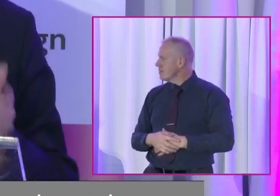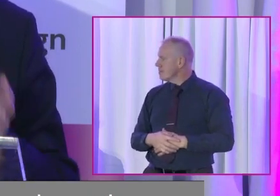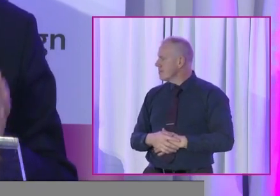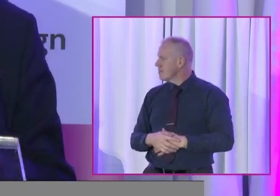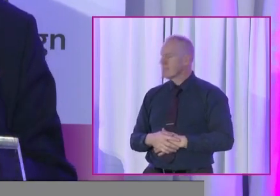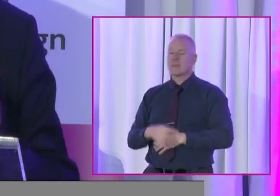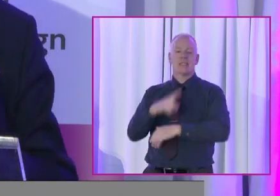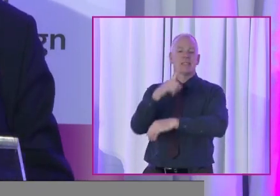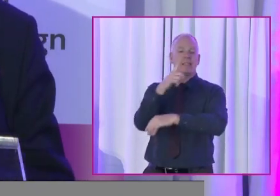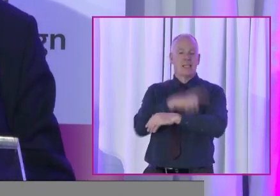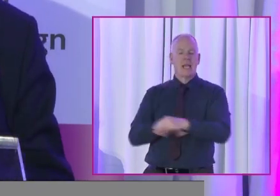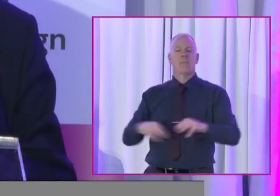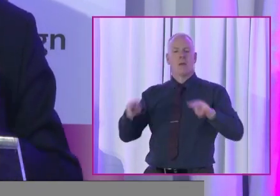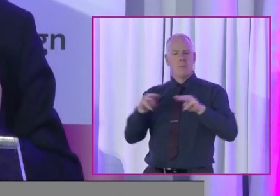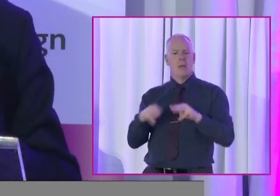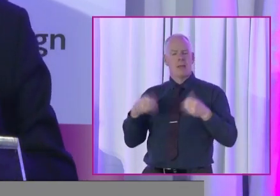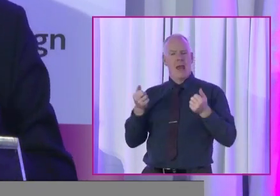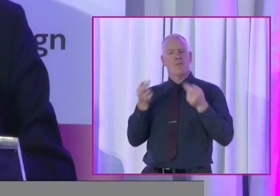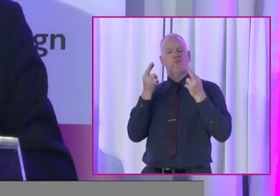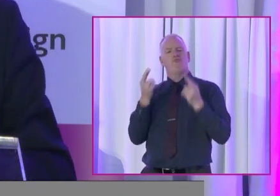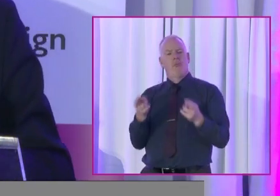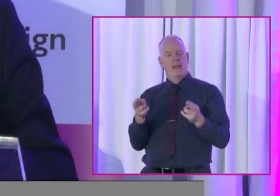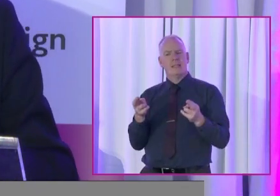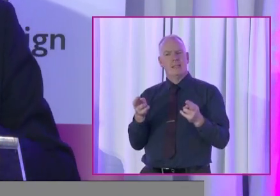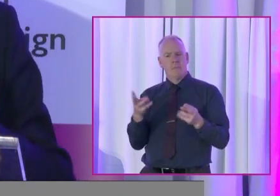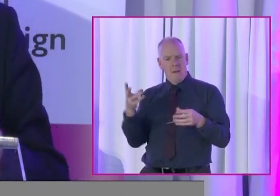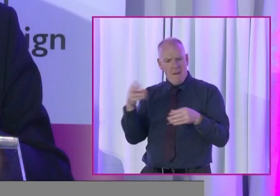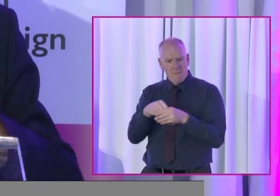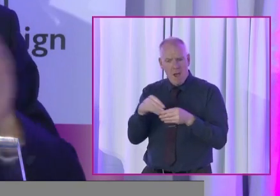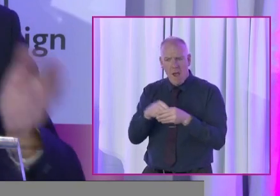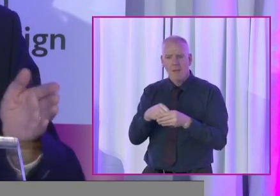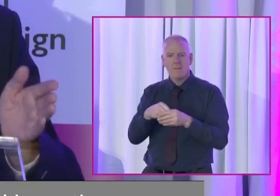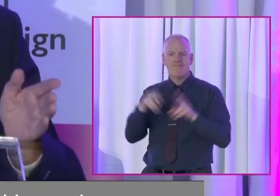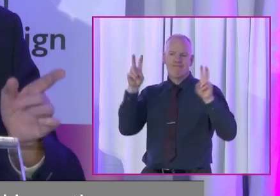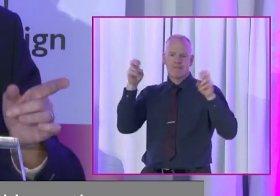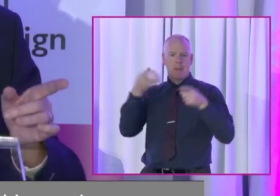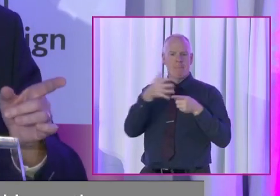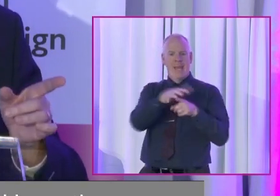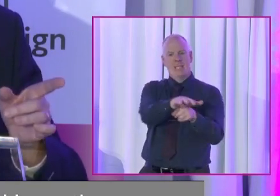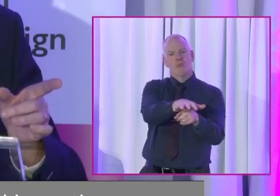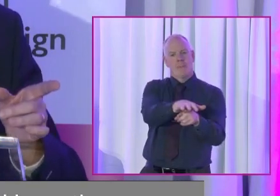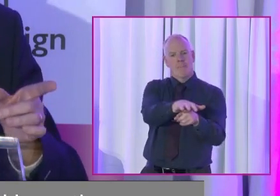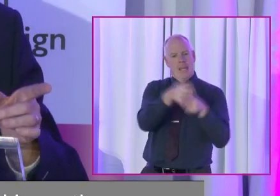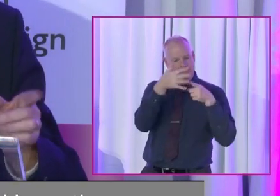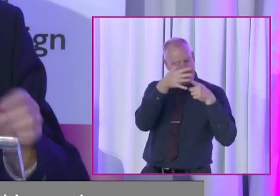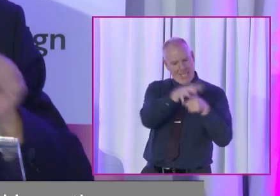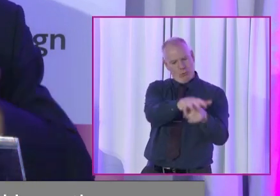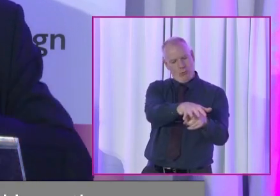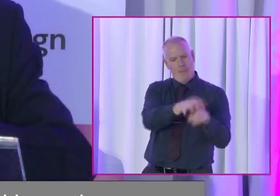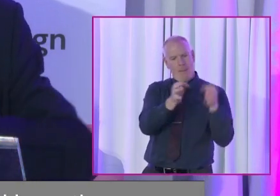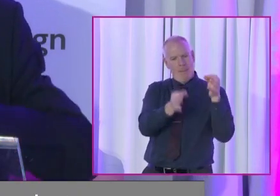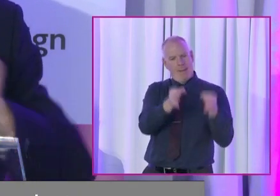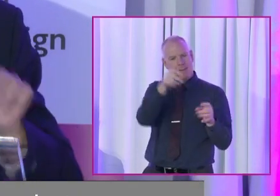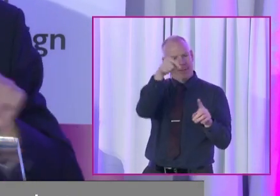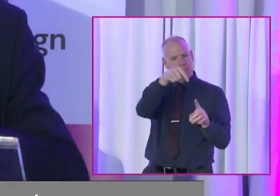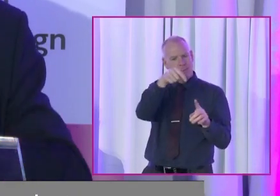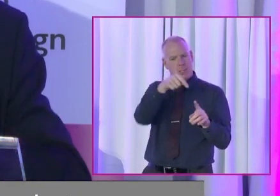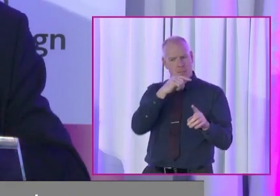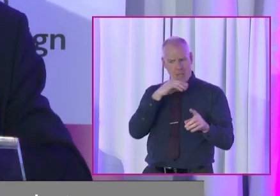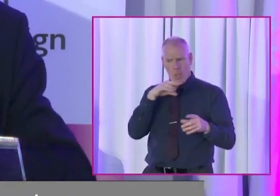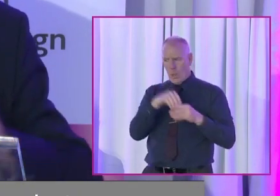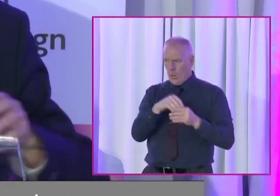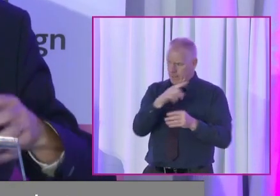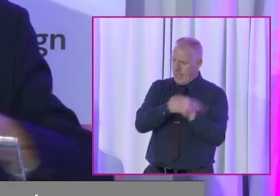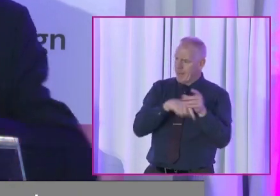Disabled people have the right and should have the operation to be involved in what I will call mainstream politics. Which is to include